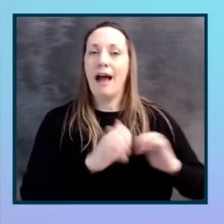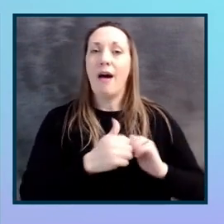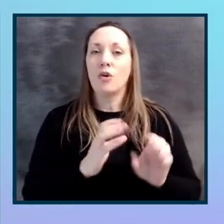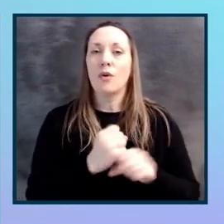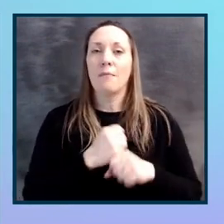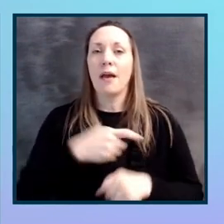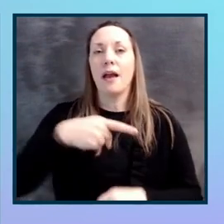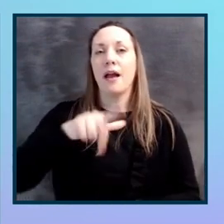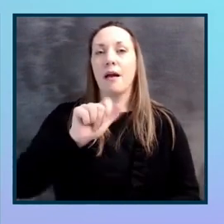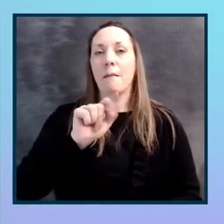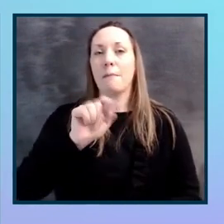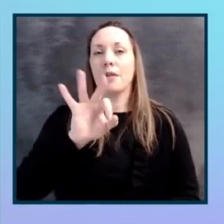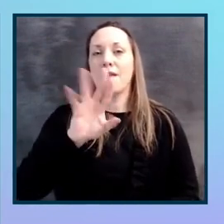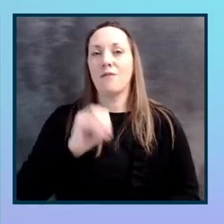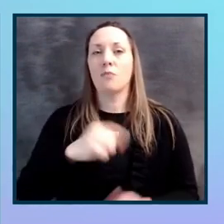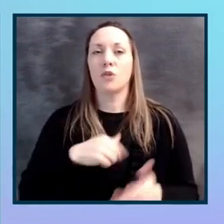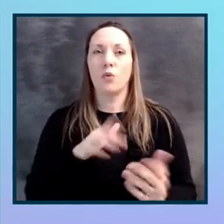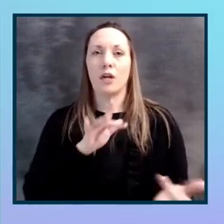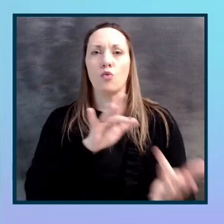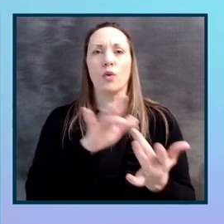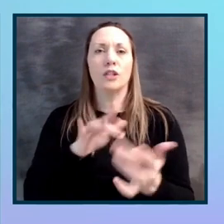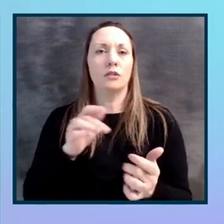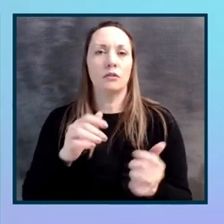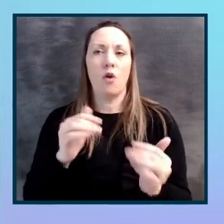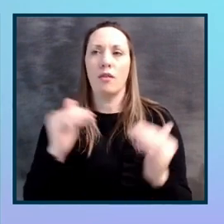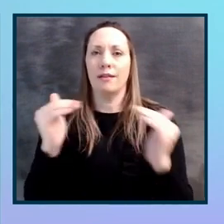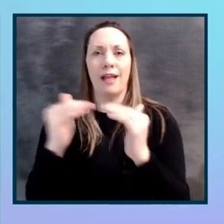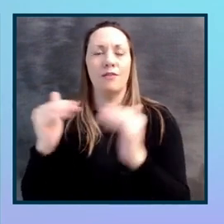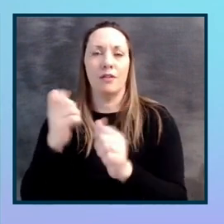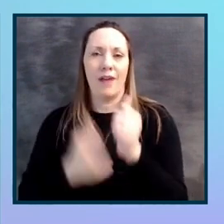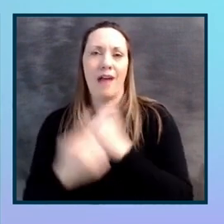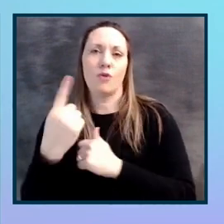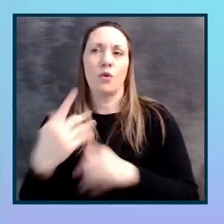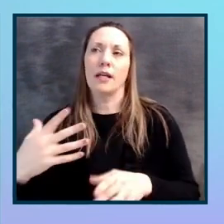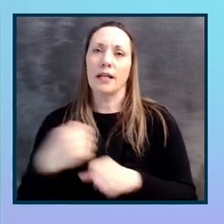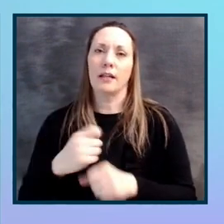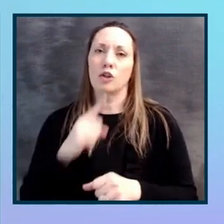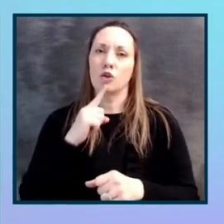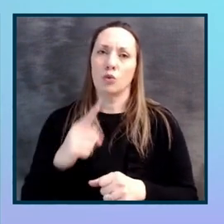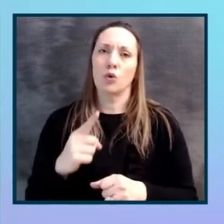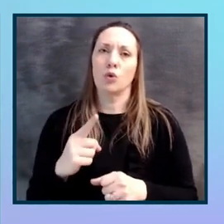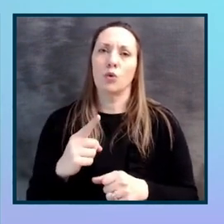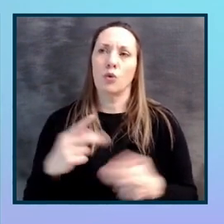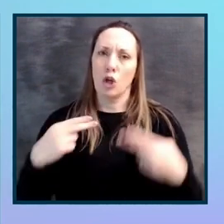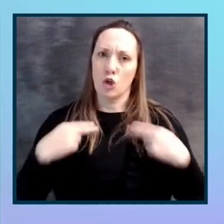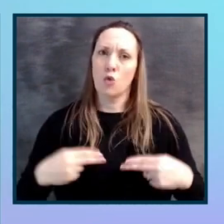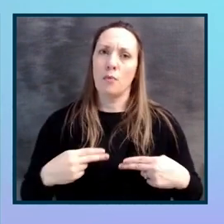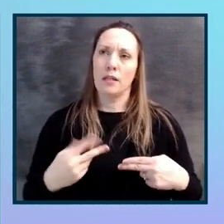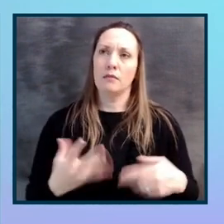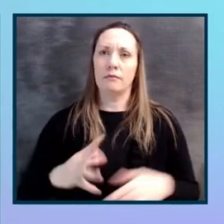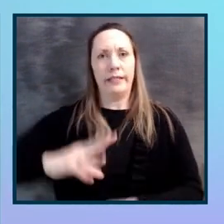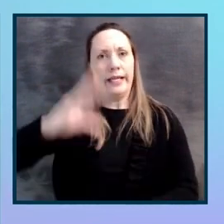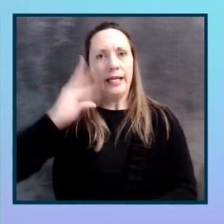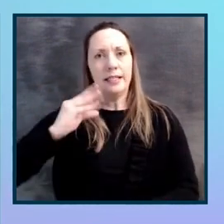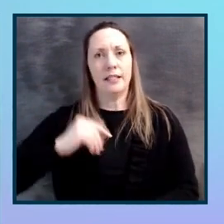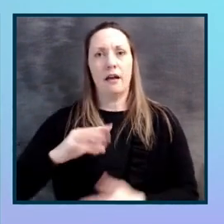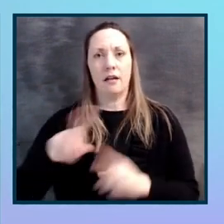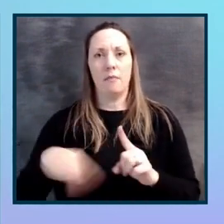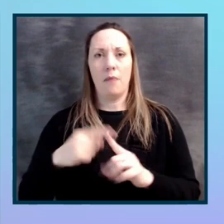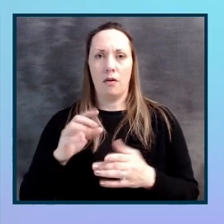all of the different types of everyone and gain this real true human insight by enabling everyone on our platform?